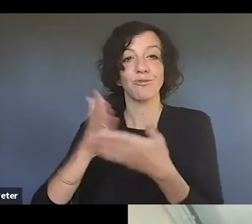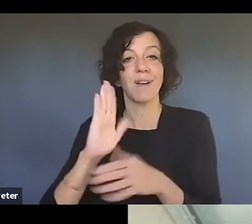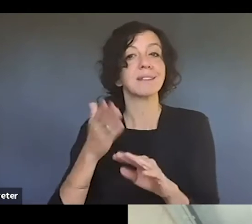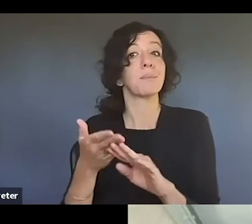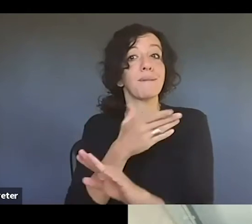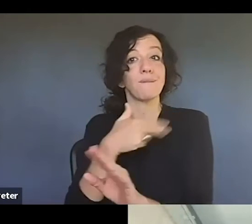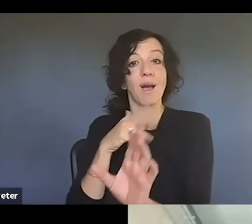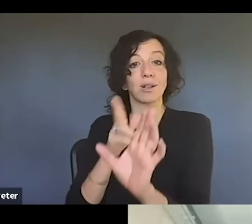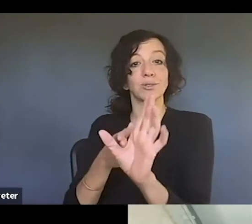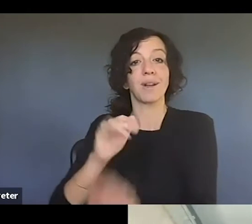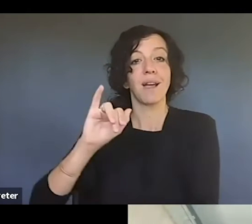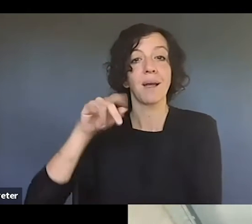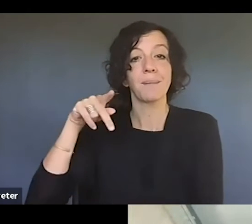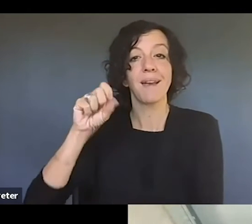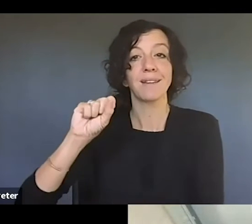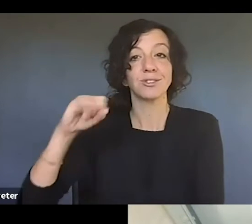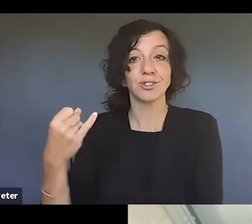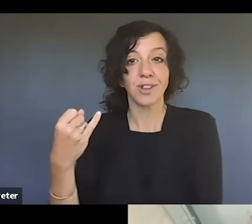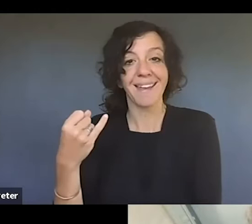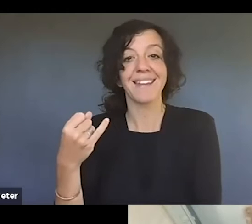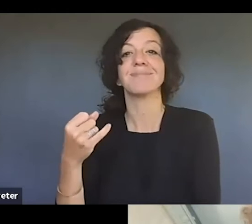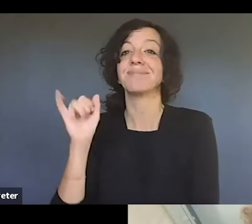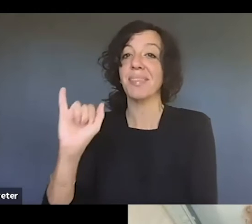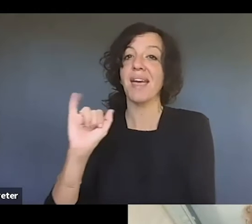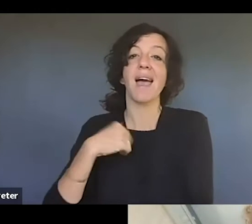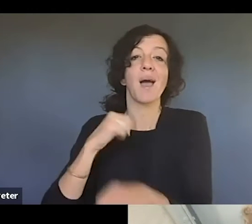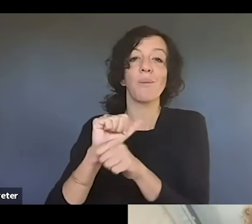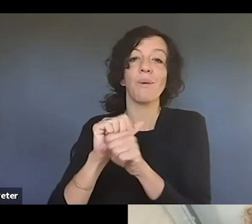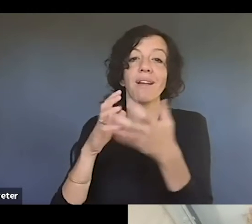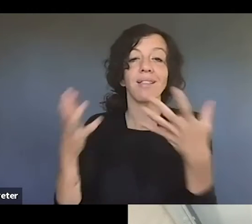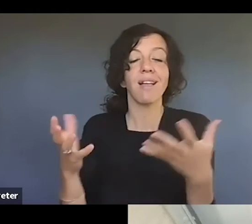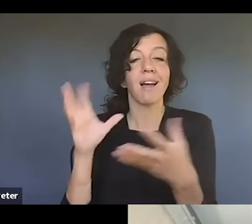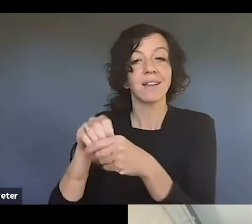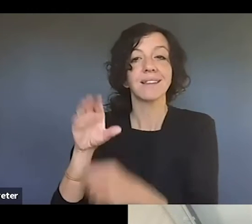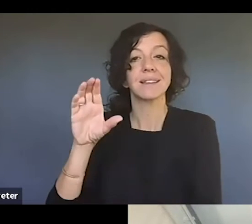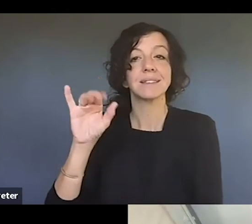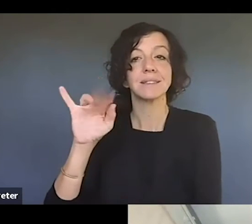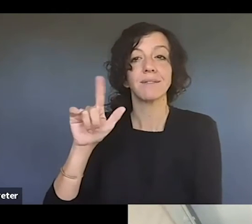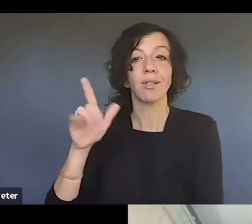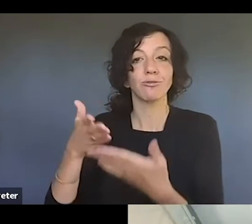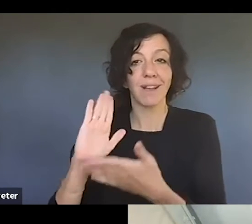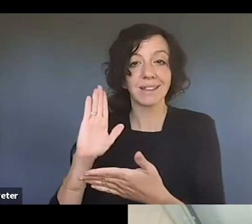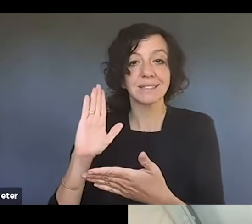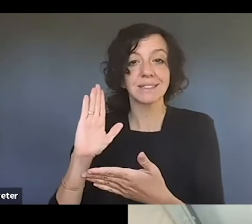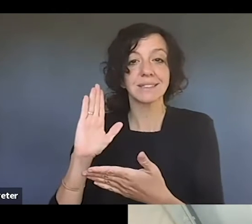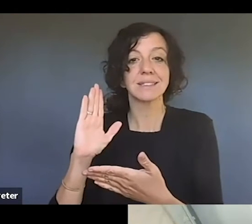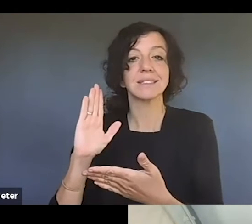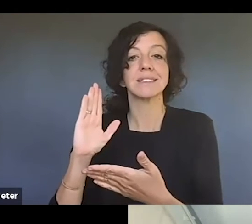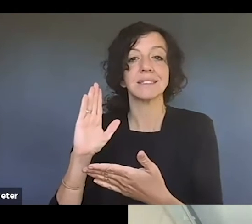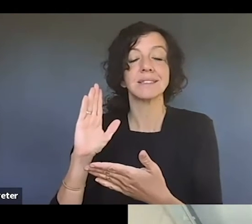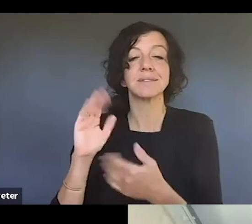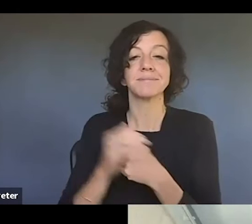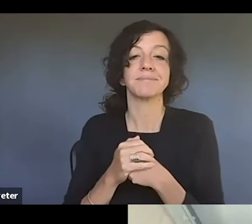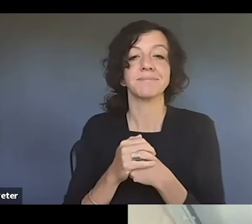IIPSJ, where I did a lot of work in the traditional civil rights space.